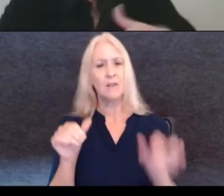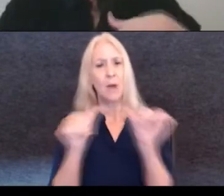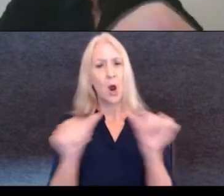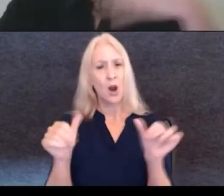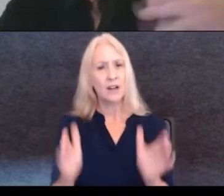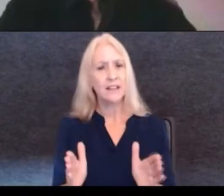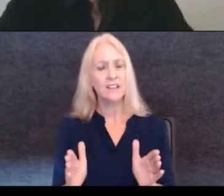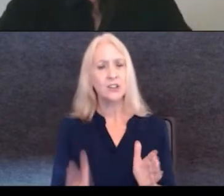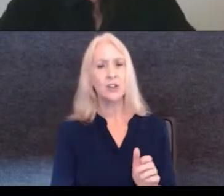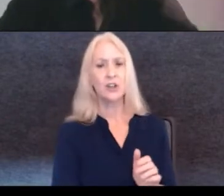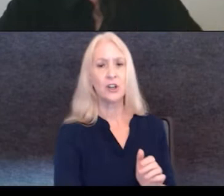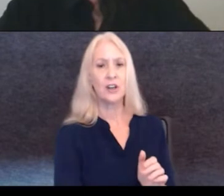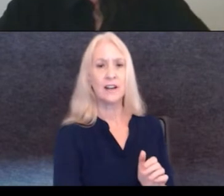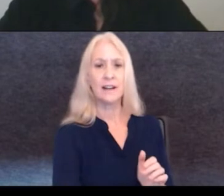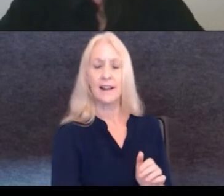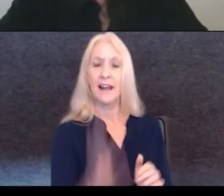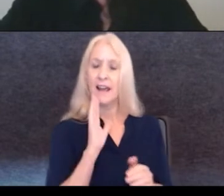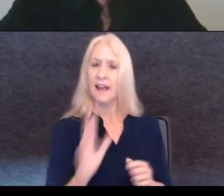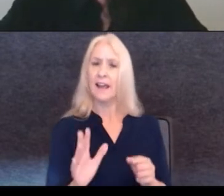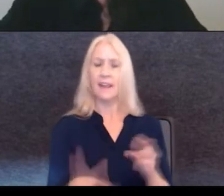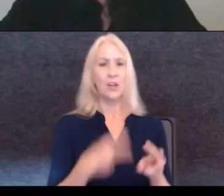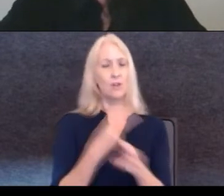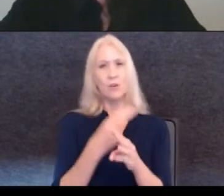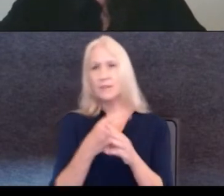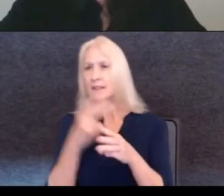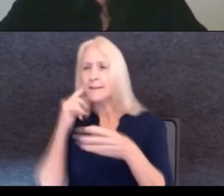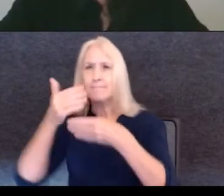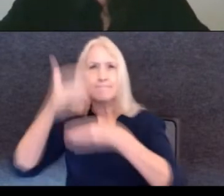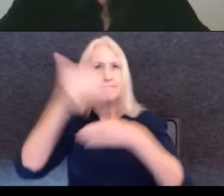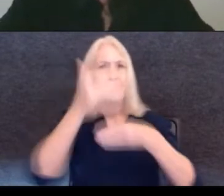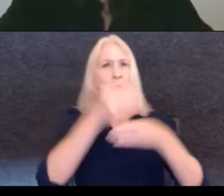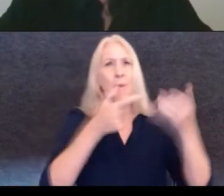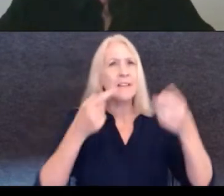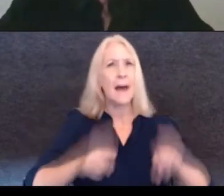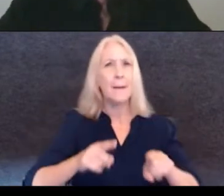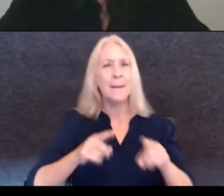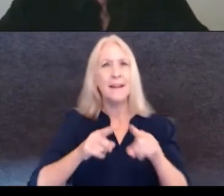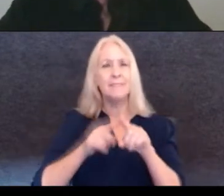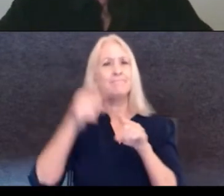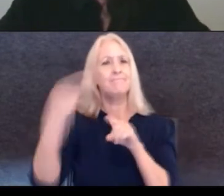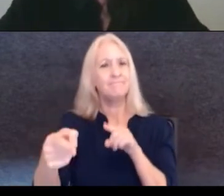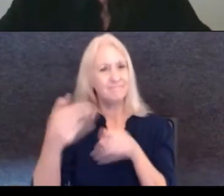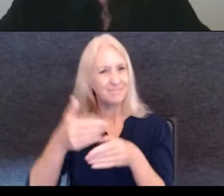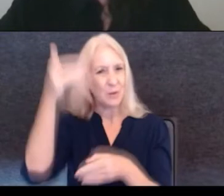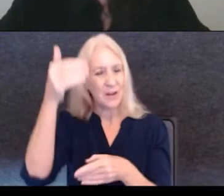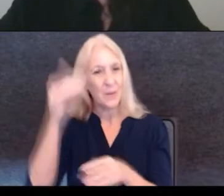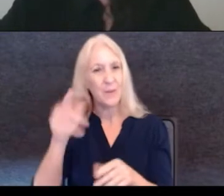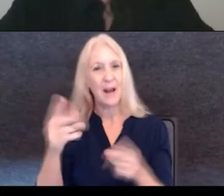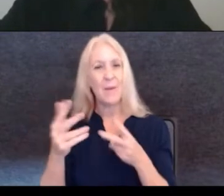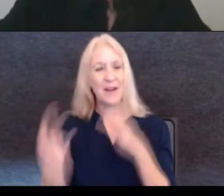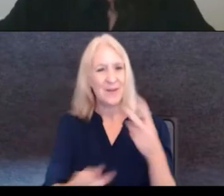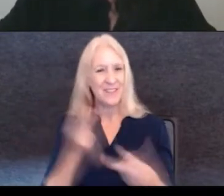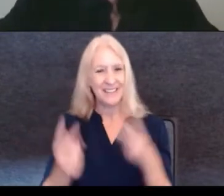and the universe behind those windows. And I wanted always to visit my